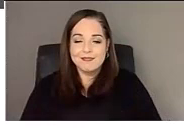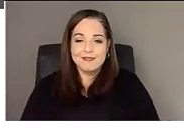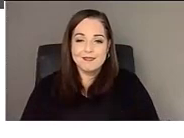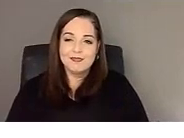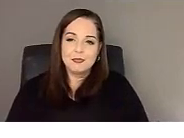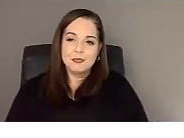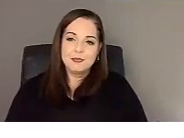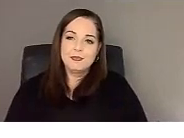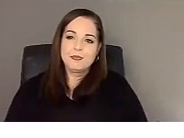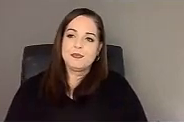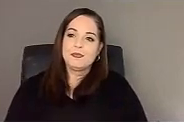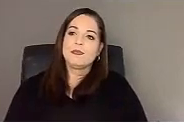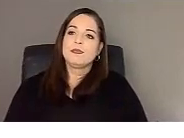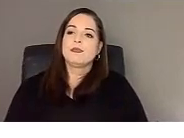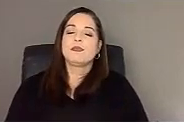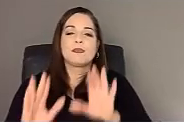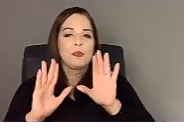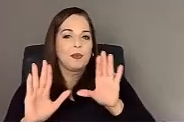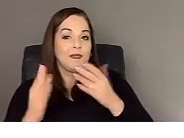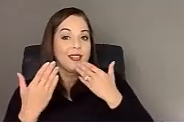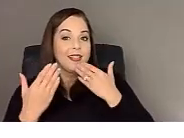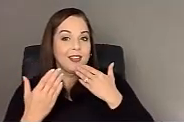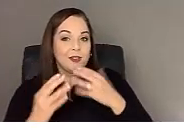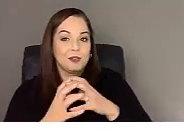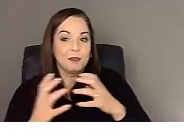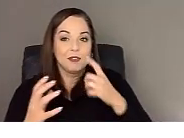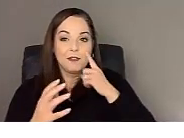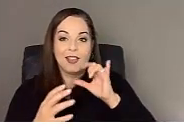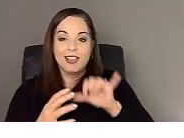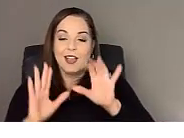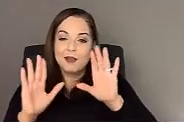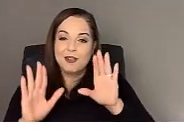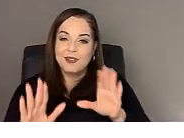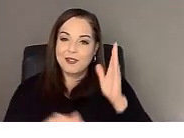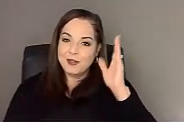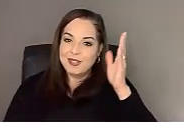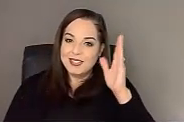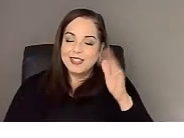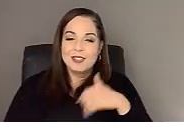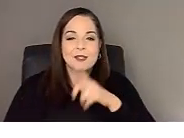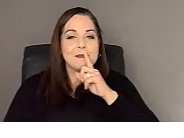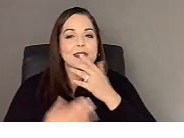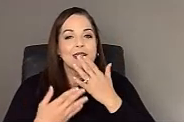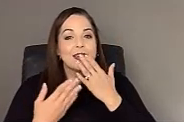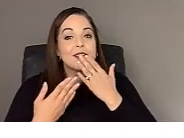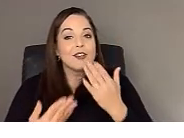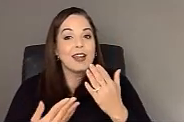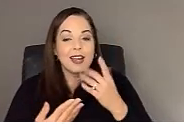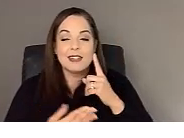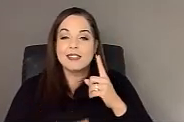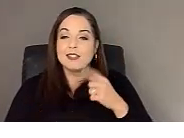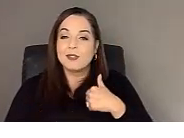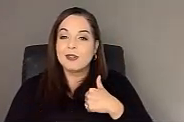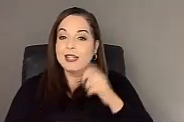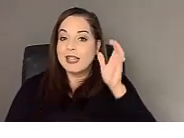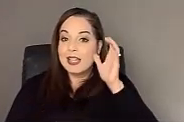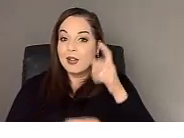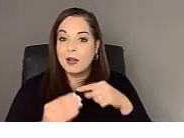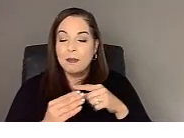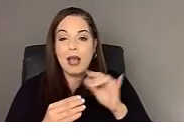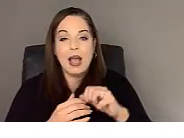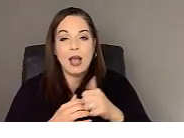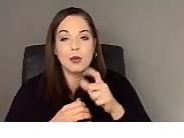Well, Thank you for that wonderful presentation. It was so great to hear about how you were able to form that